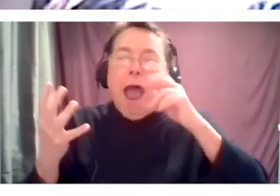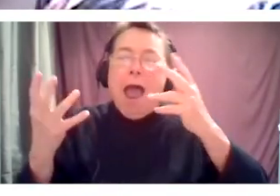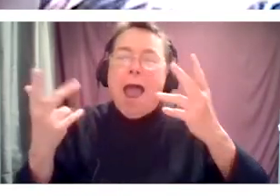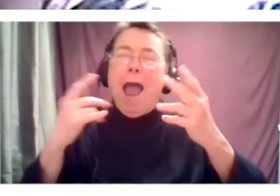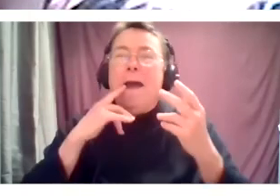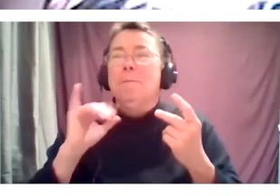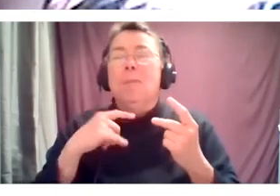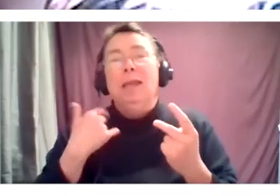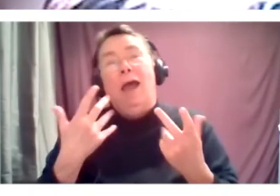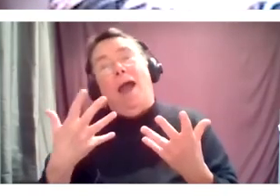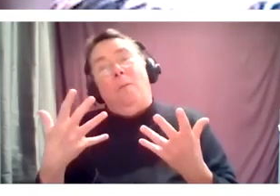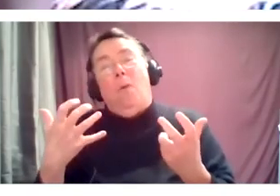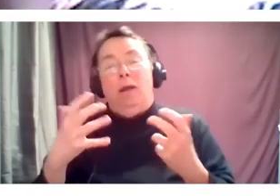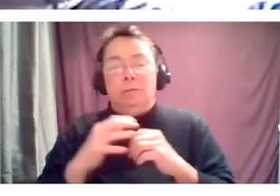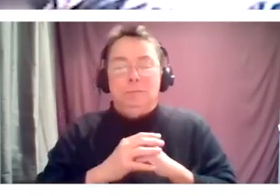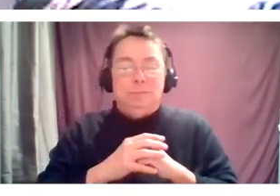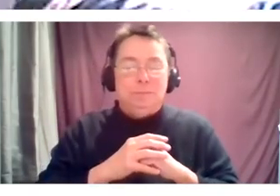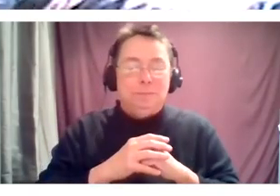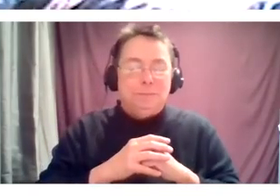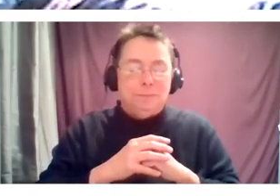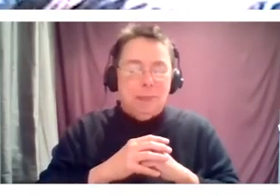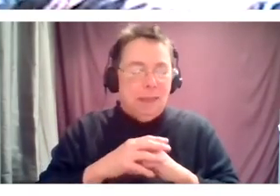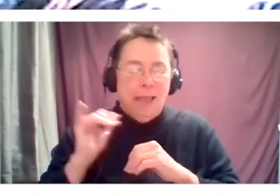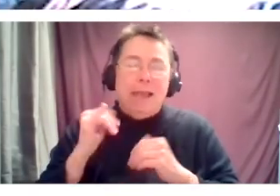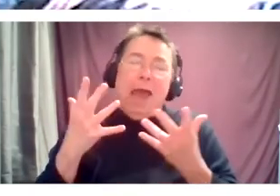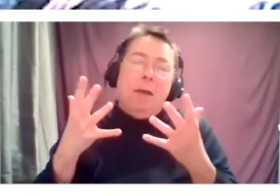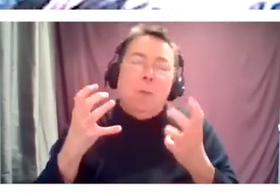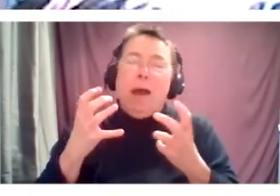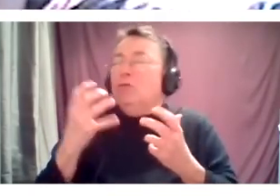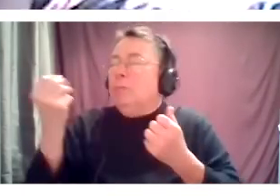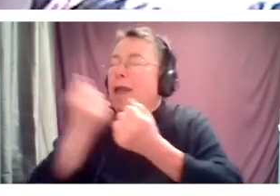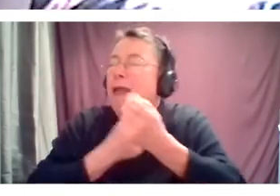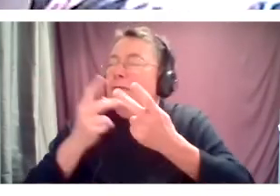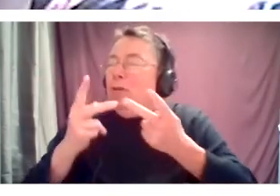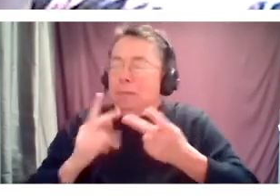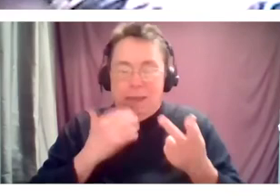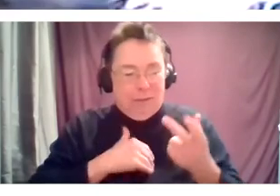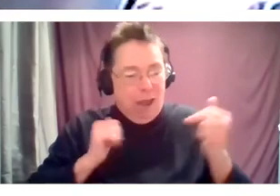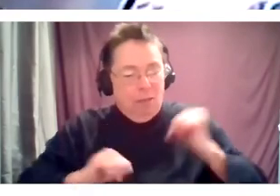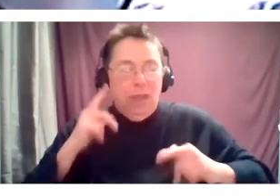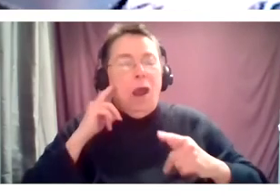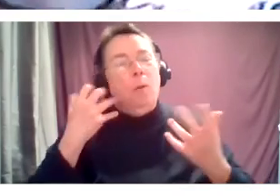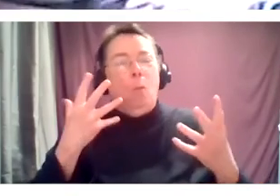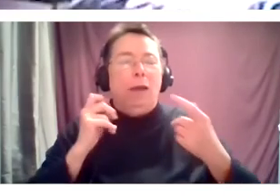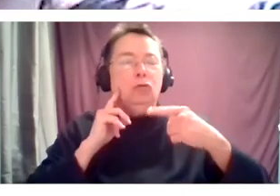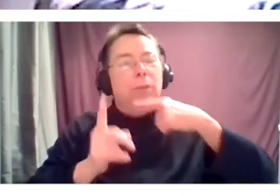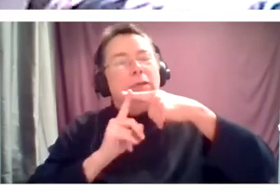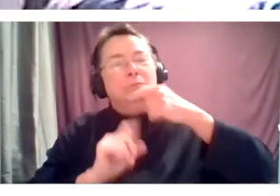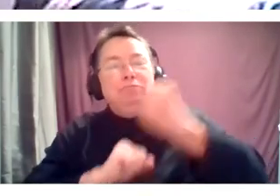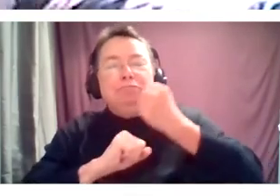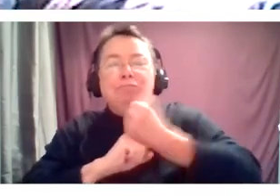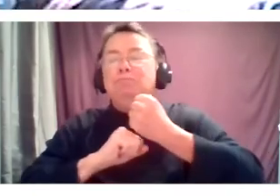be, um, in every space in our theater, a place of affirmation and joy and,